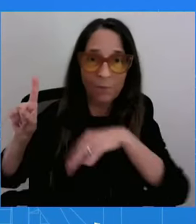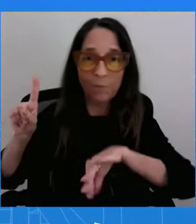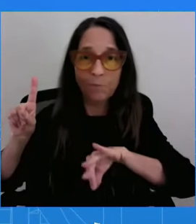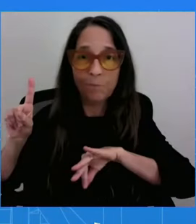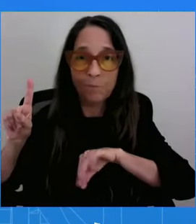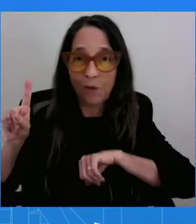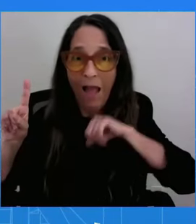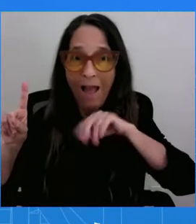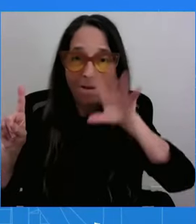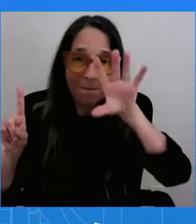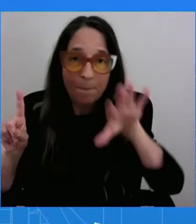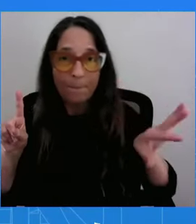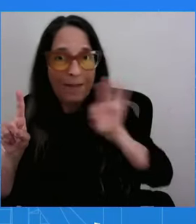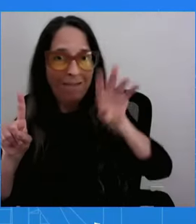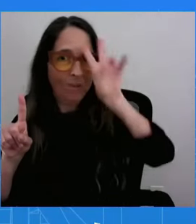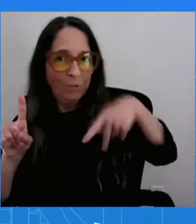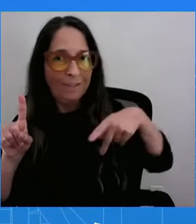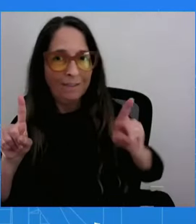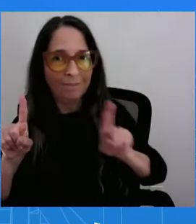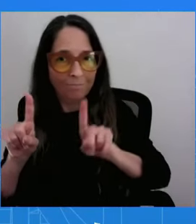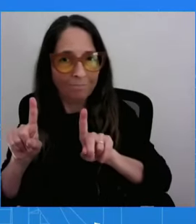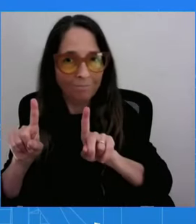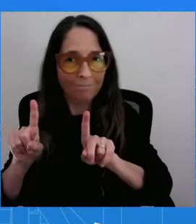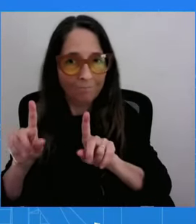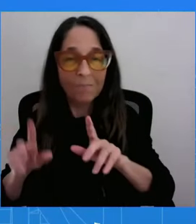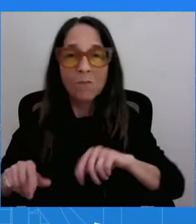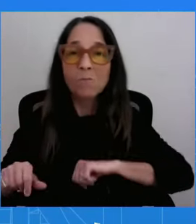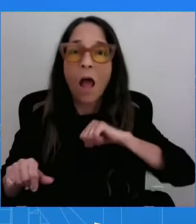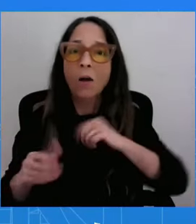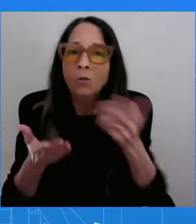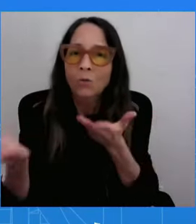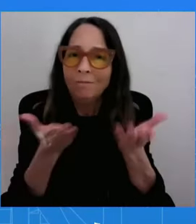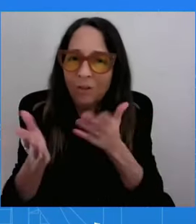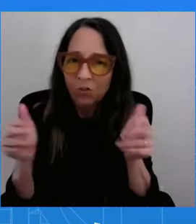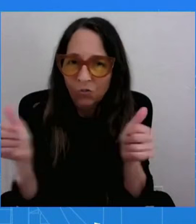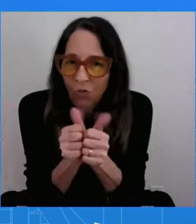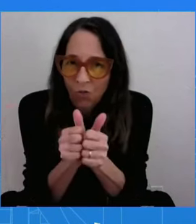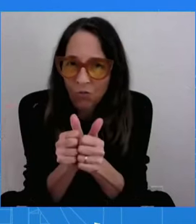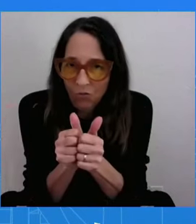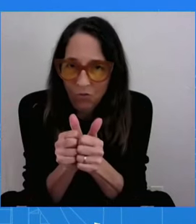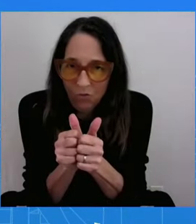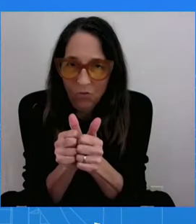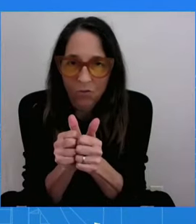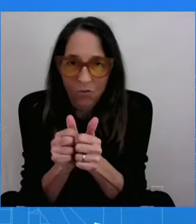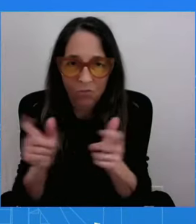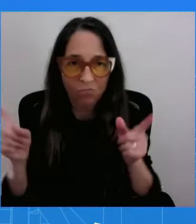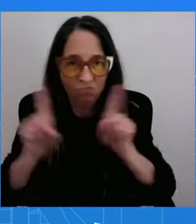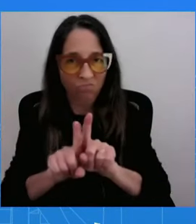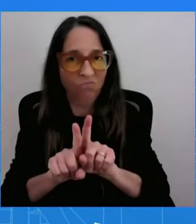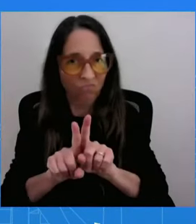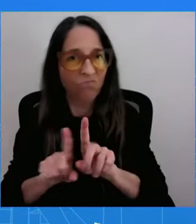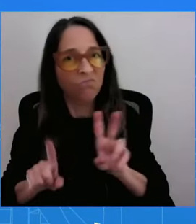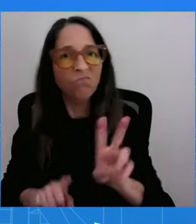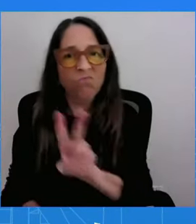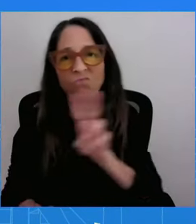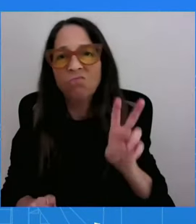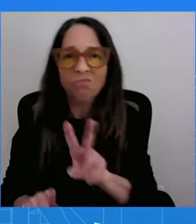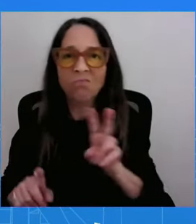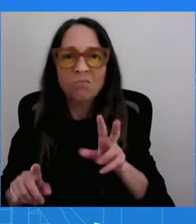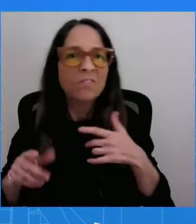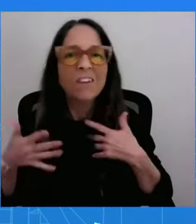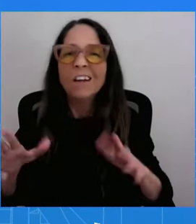alongside with the Vice President. And so I'll leave it there. I'm not going to dive into the event. I don't know much about it.